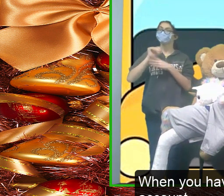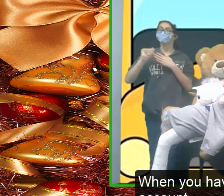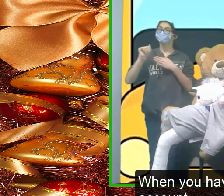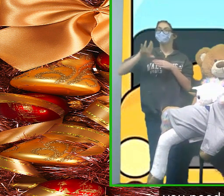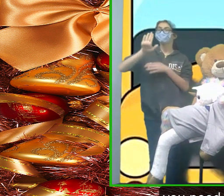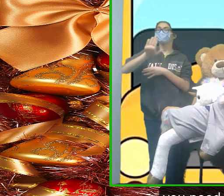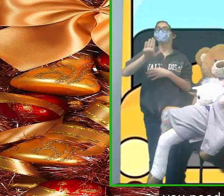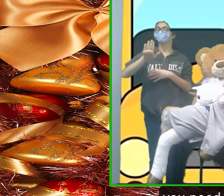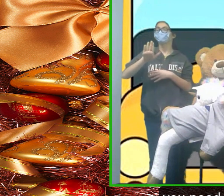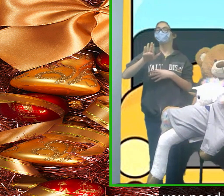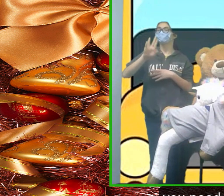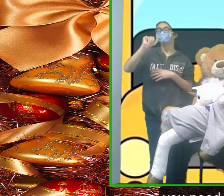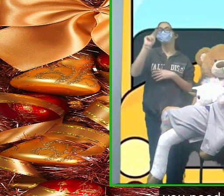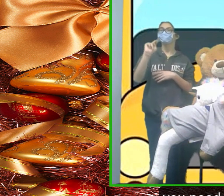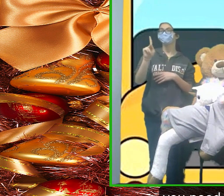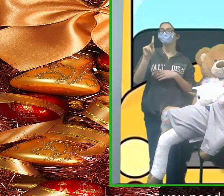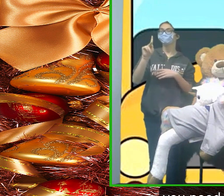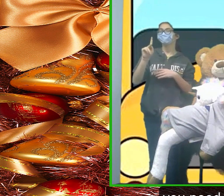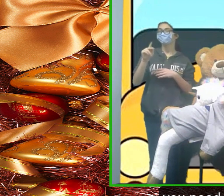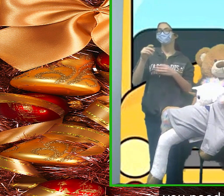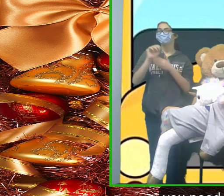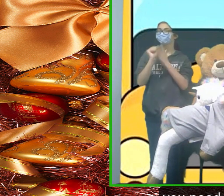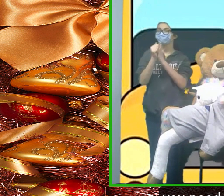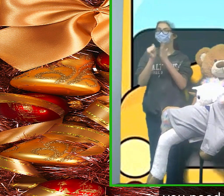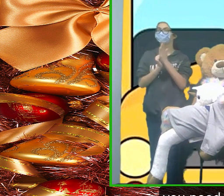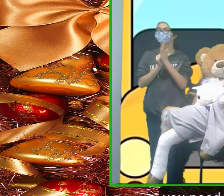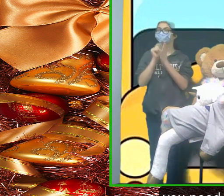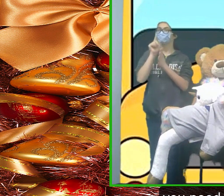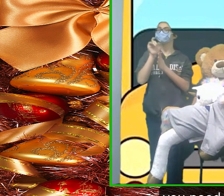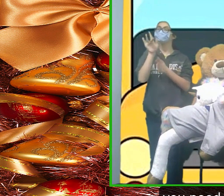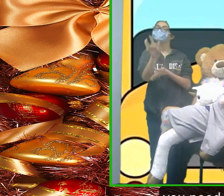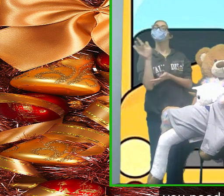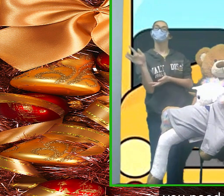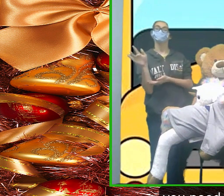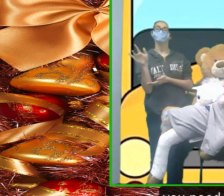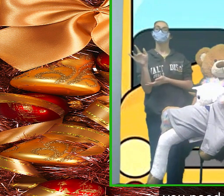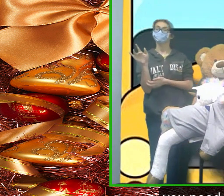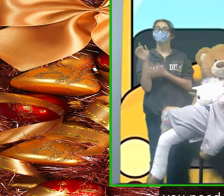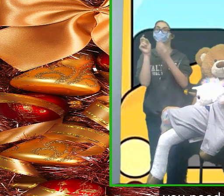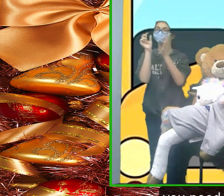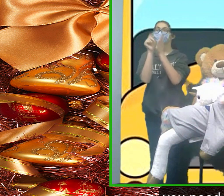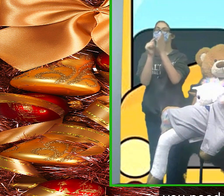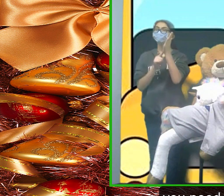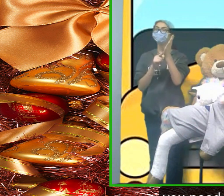you need to click on register for raffle